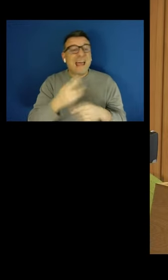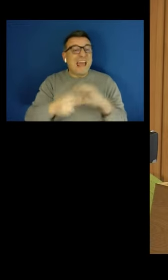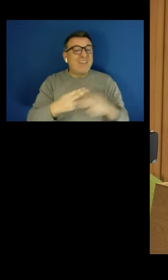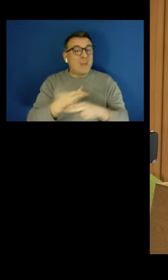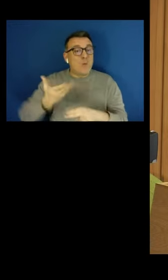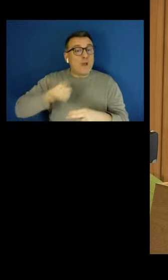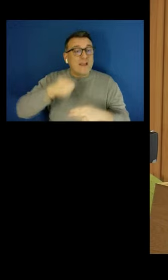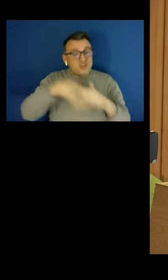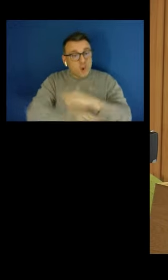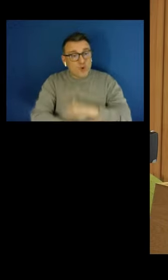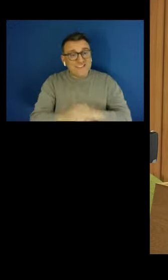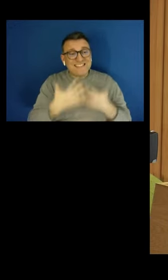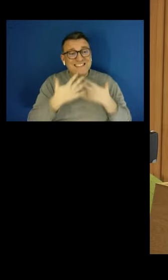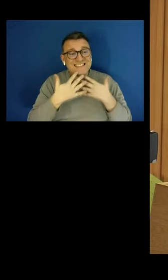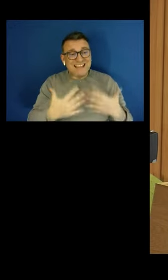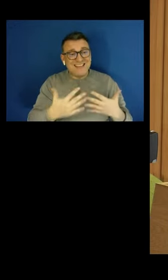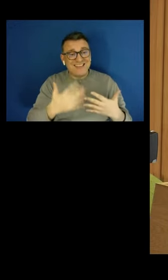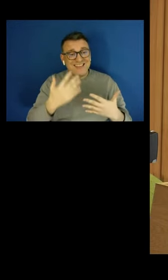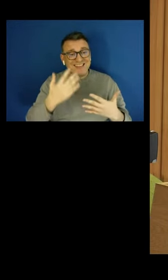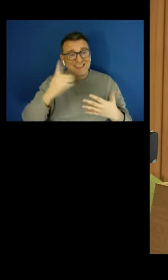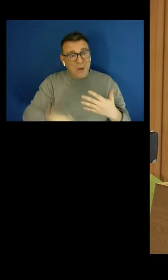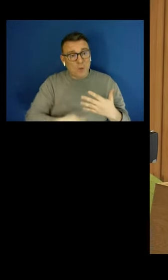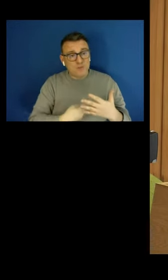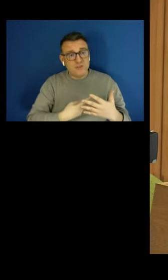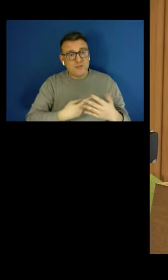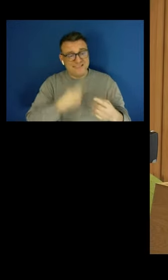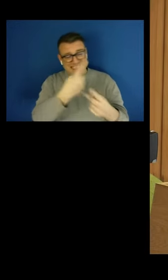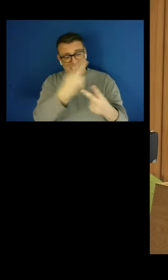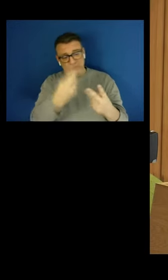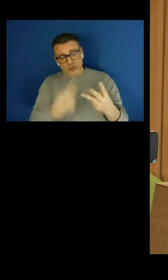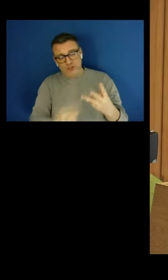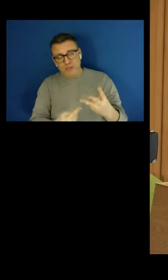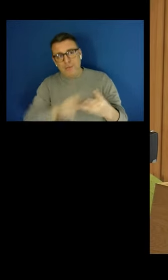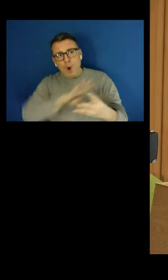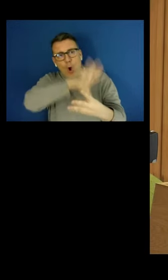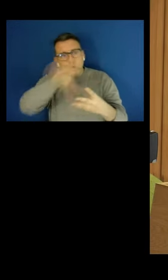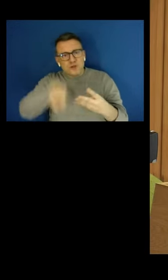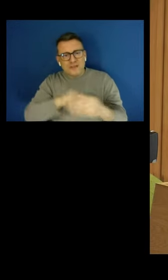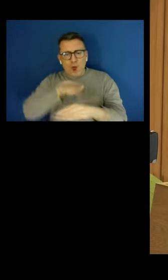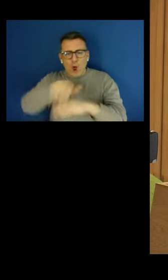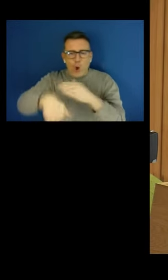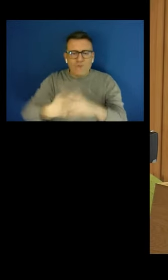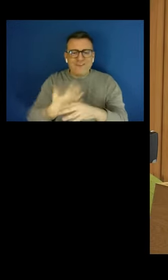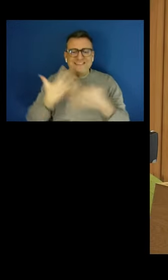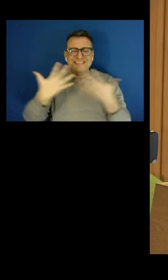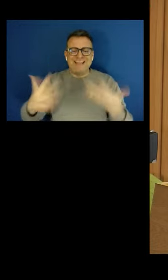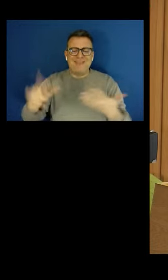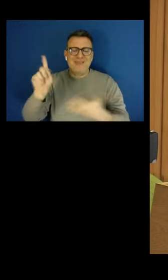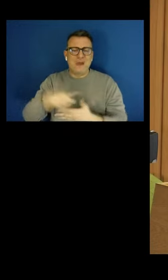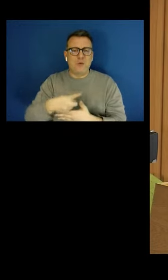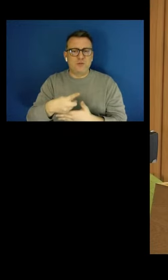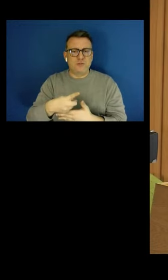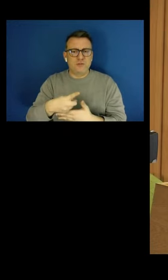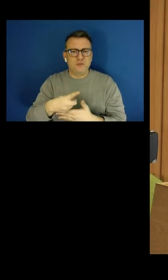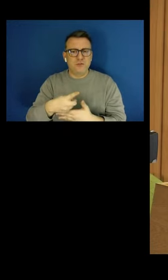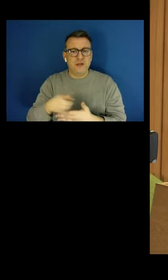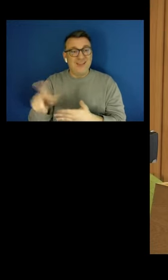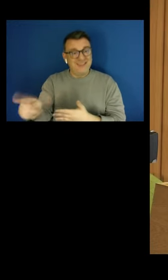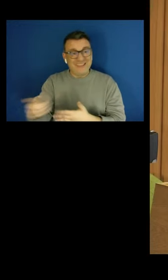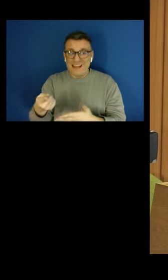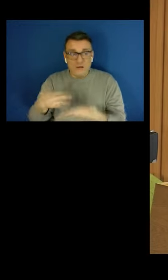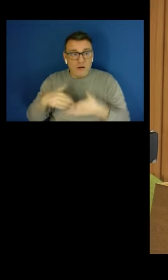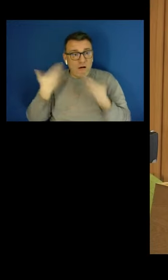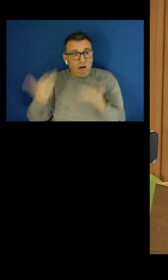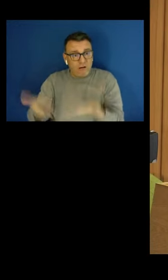altogether, they earn more than £10,000 from those jobs altogether, those people are not being